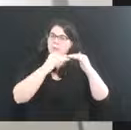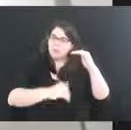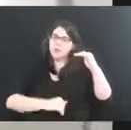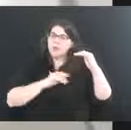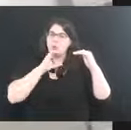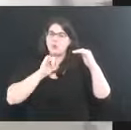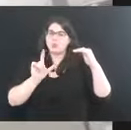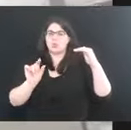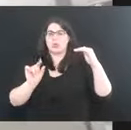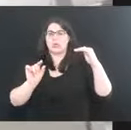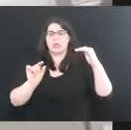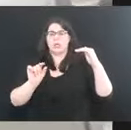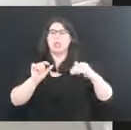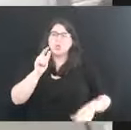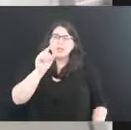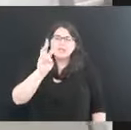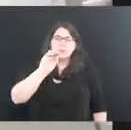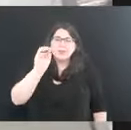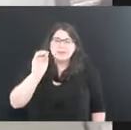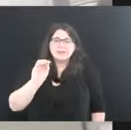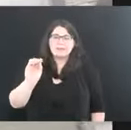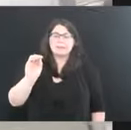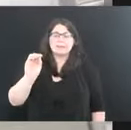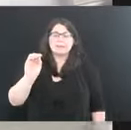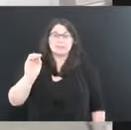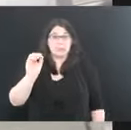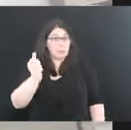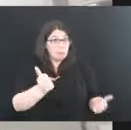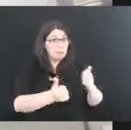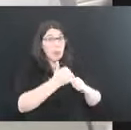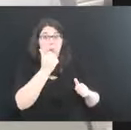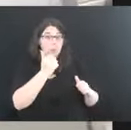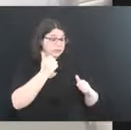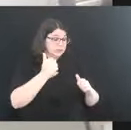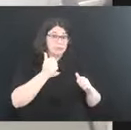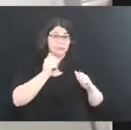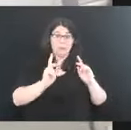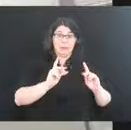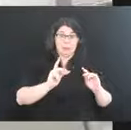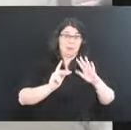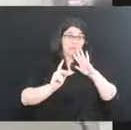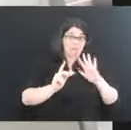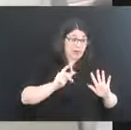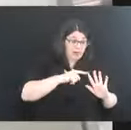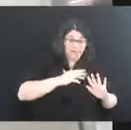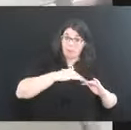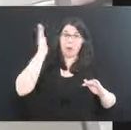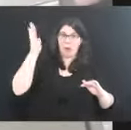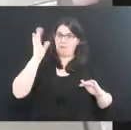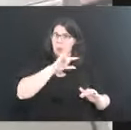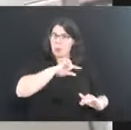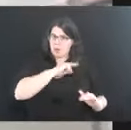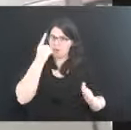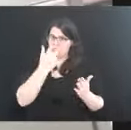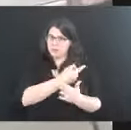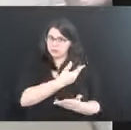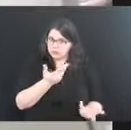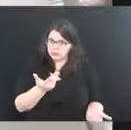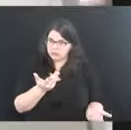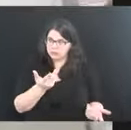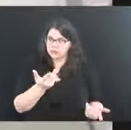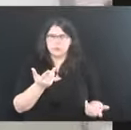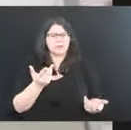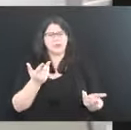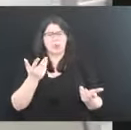26%. And of course, most of those people, five and above, are now eligible for vaccinations. So my question is, where's the